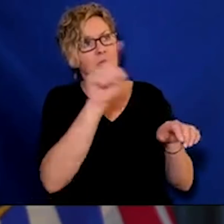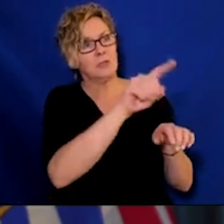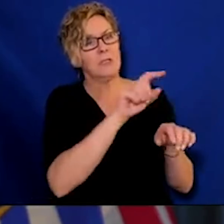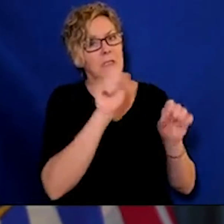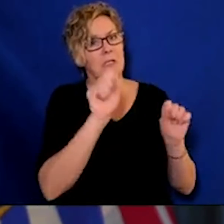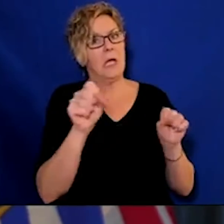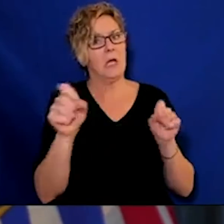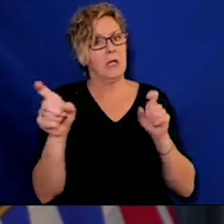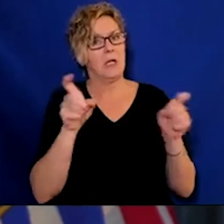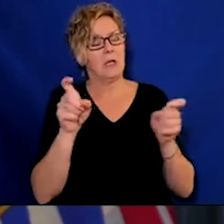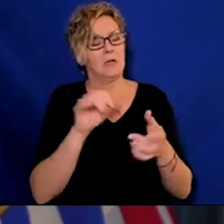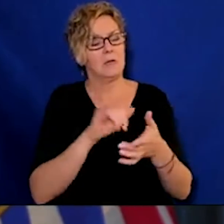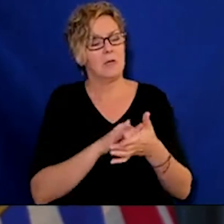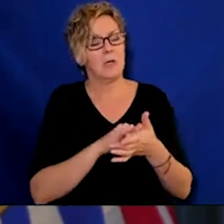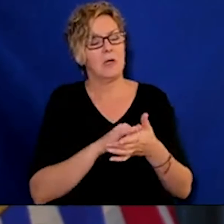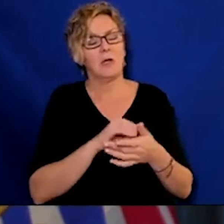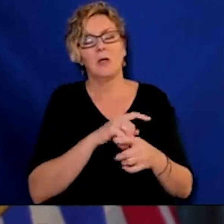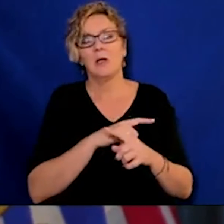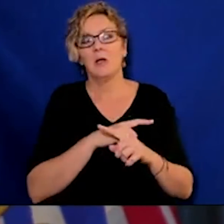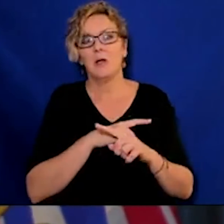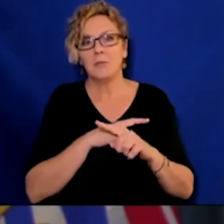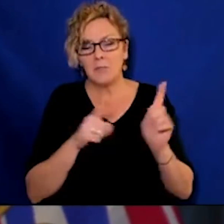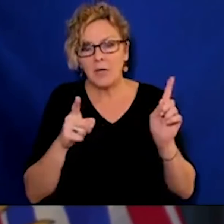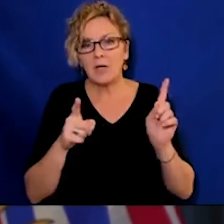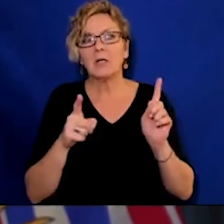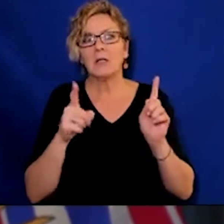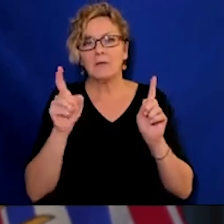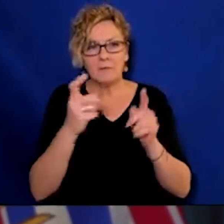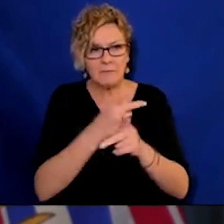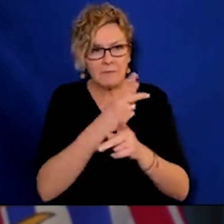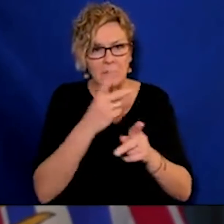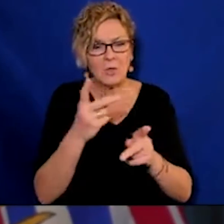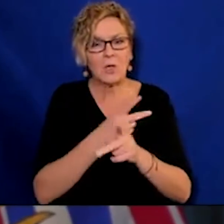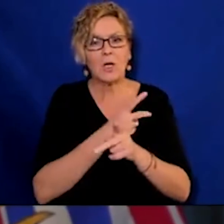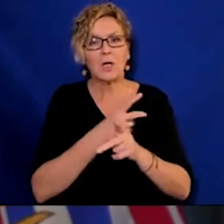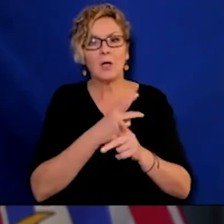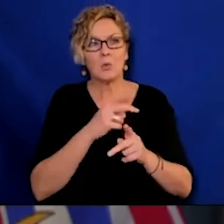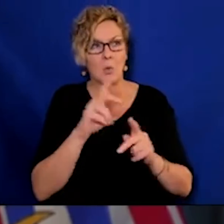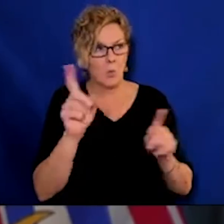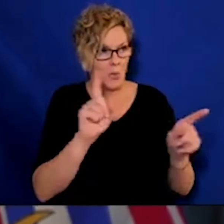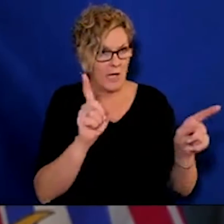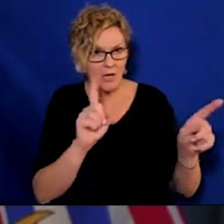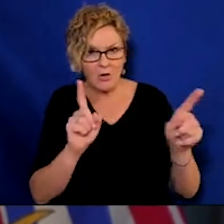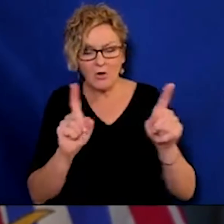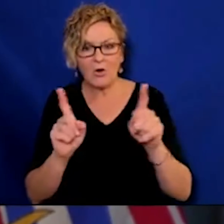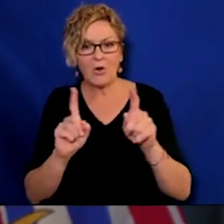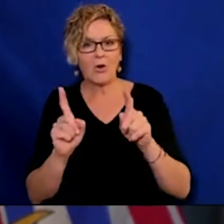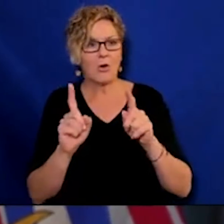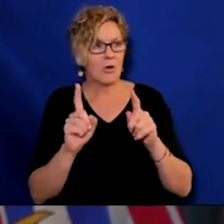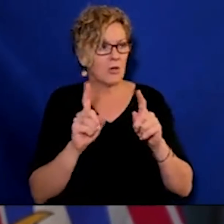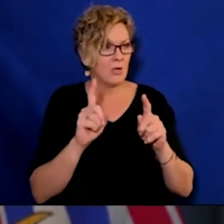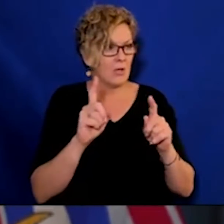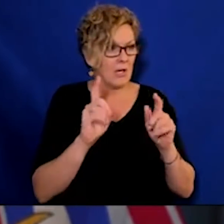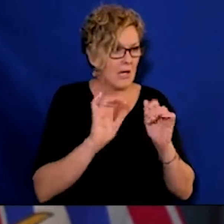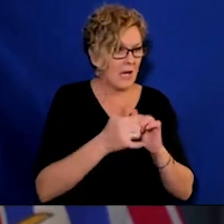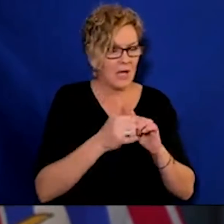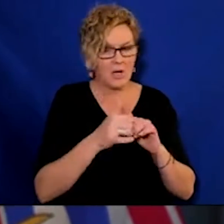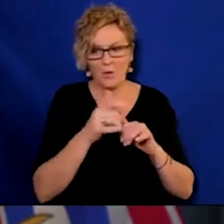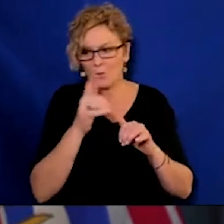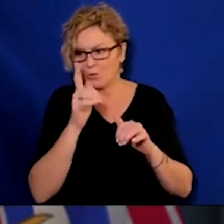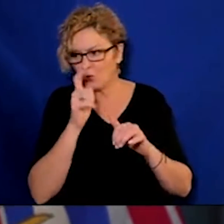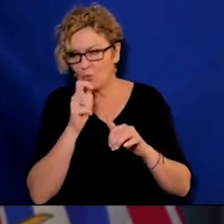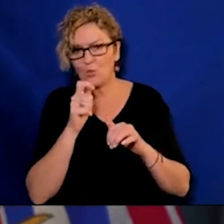details and once we have the protocol about how it is going to work and much of that will depend on the vaccine being